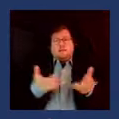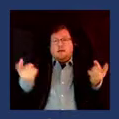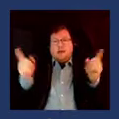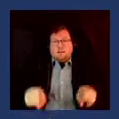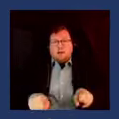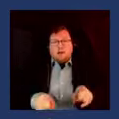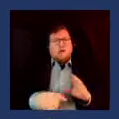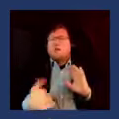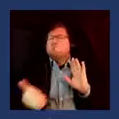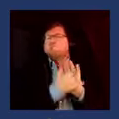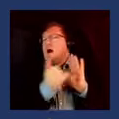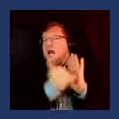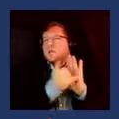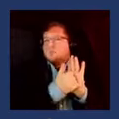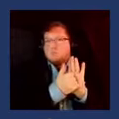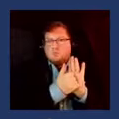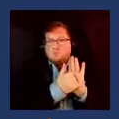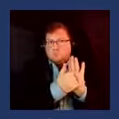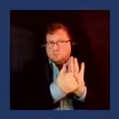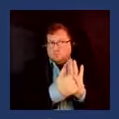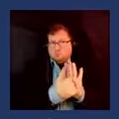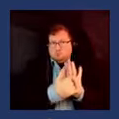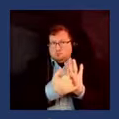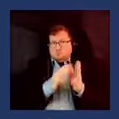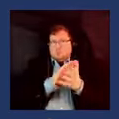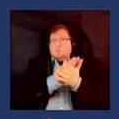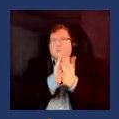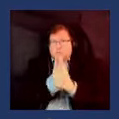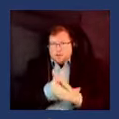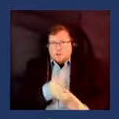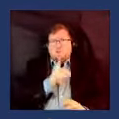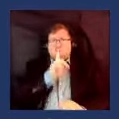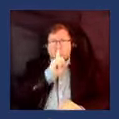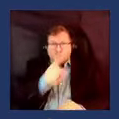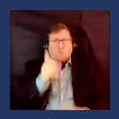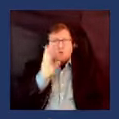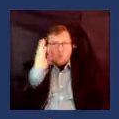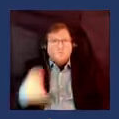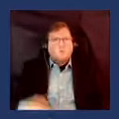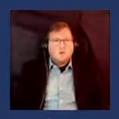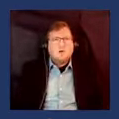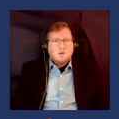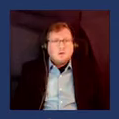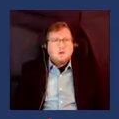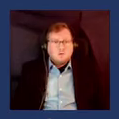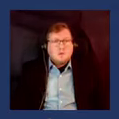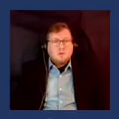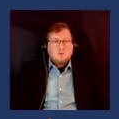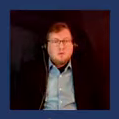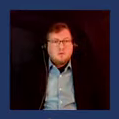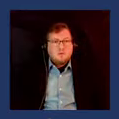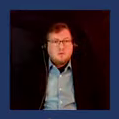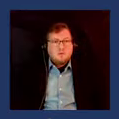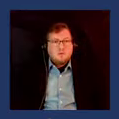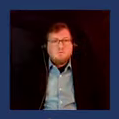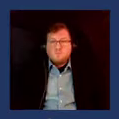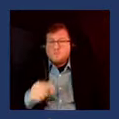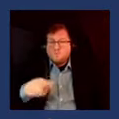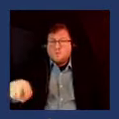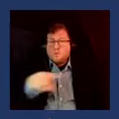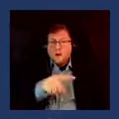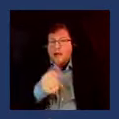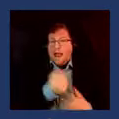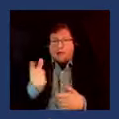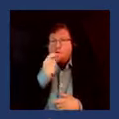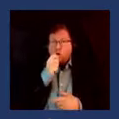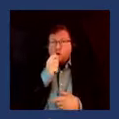uh and and and you are now anybody who's within the sound of